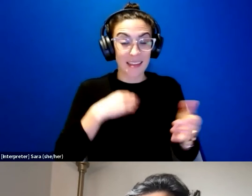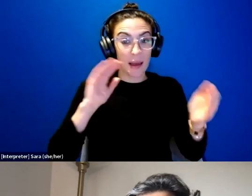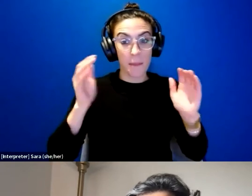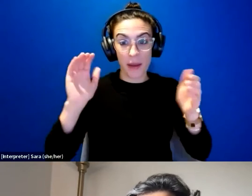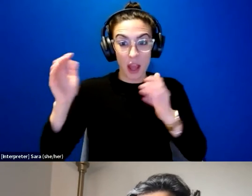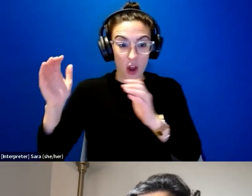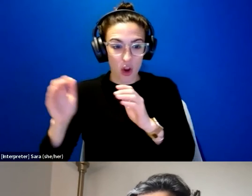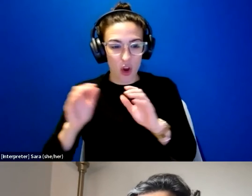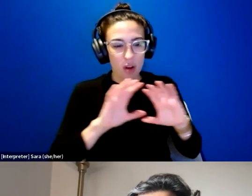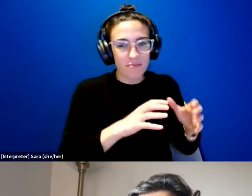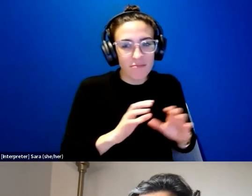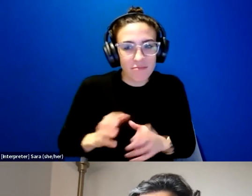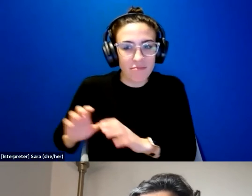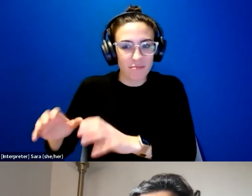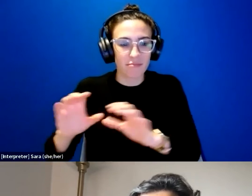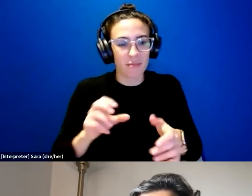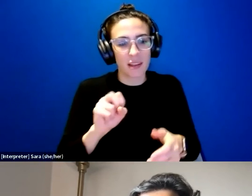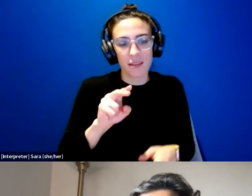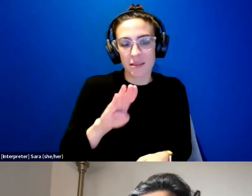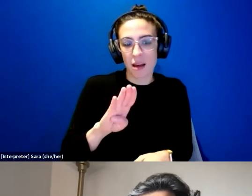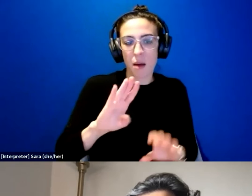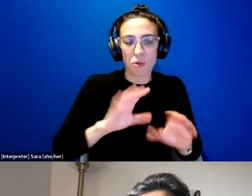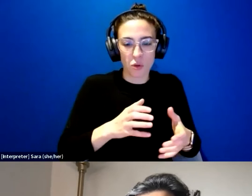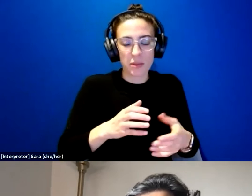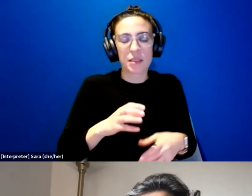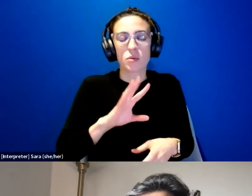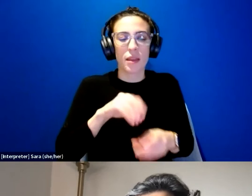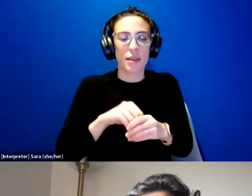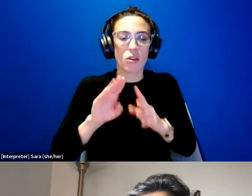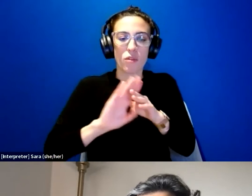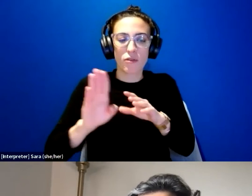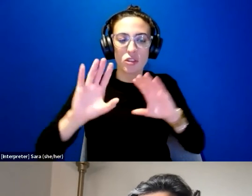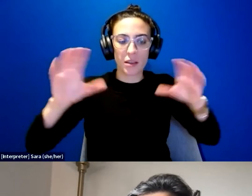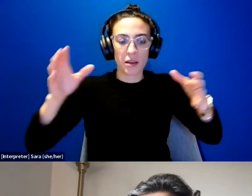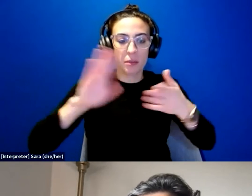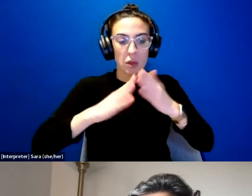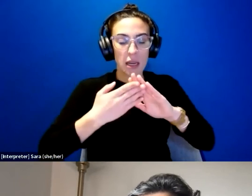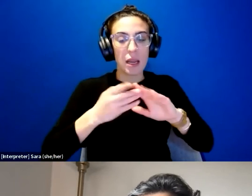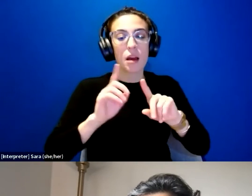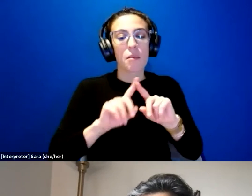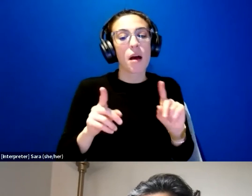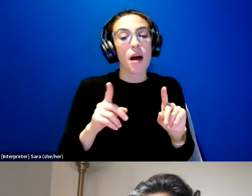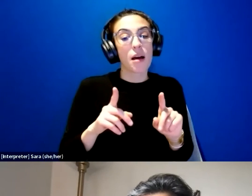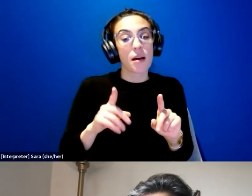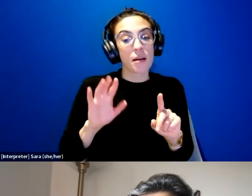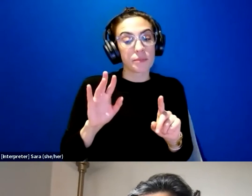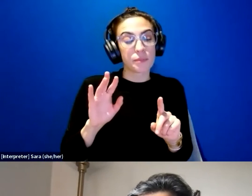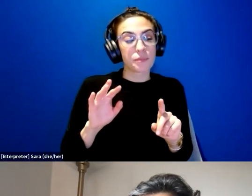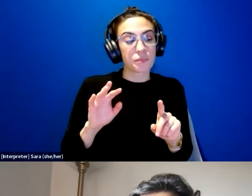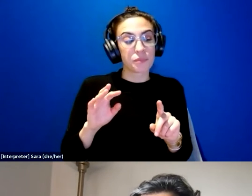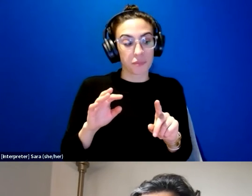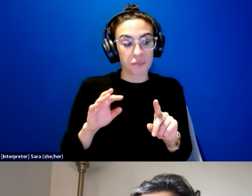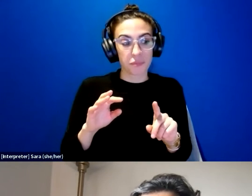subgroups within the community, refugee communities. But we, according to our, the